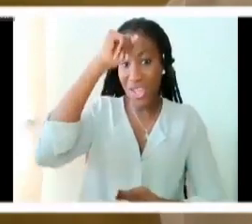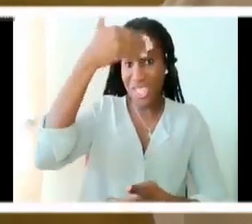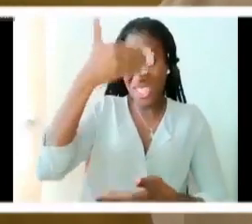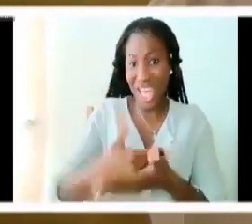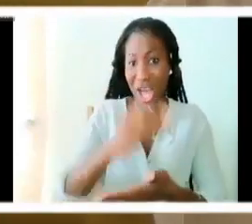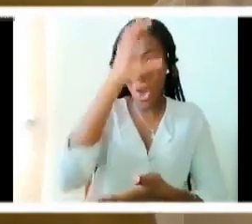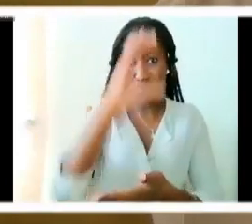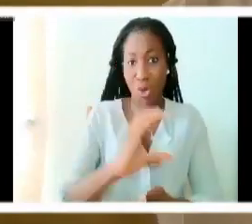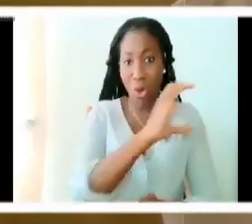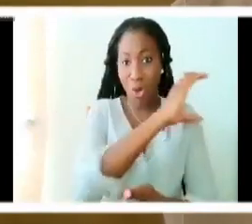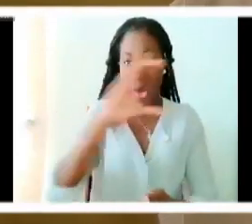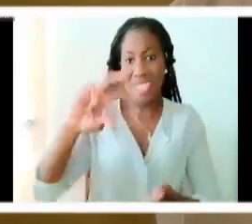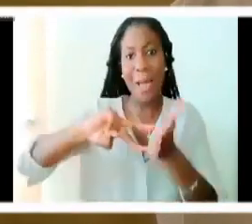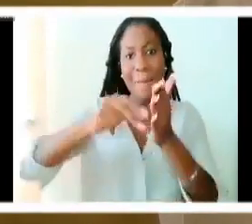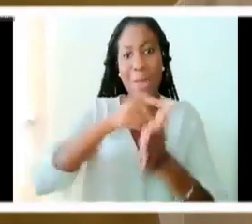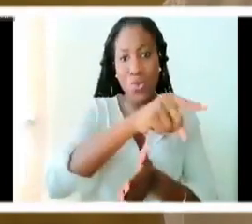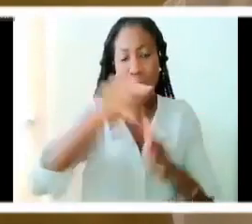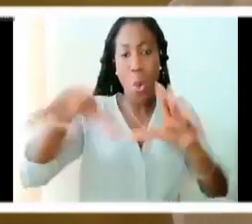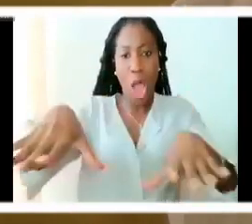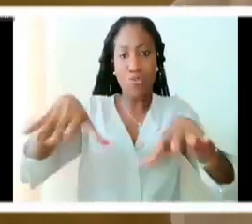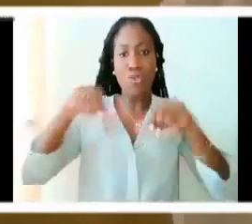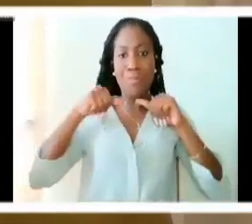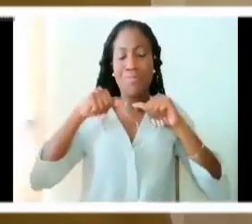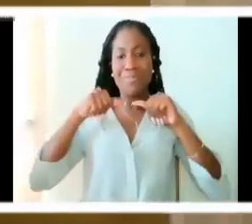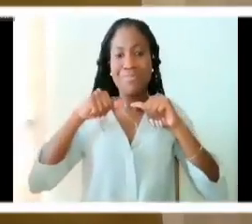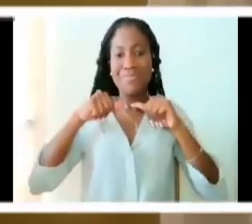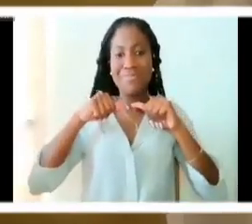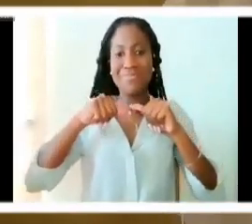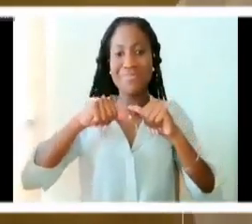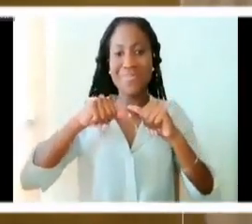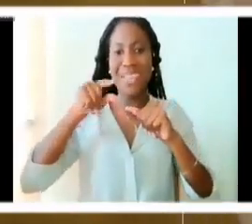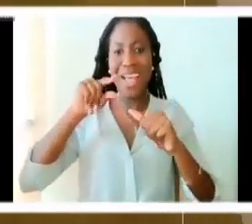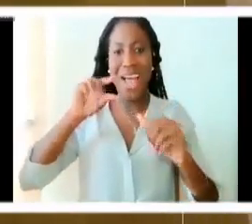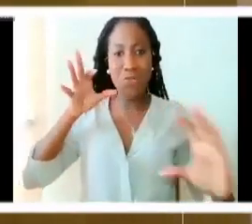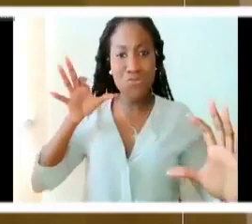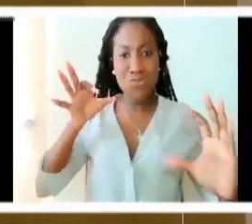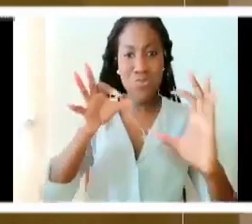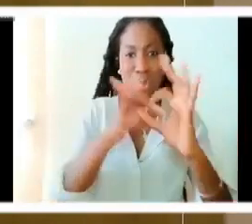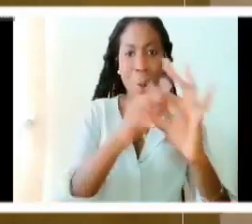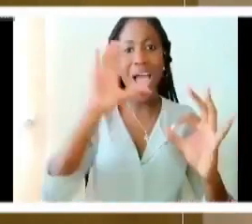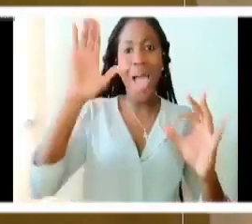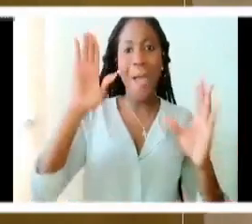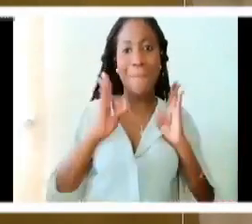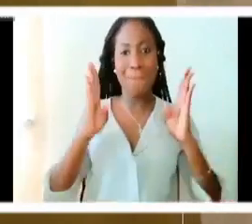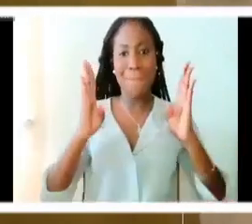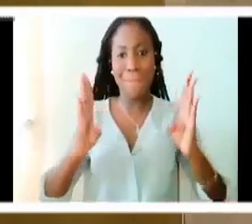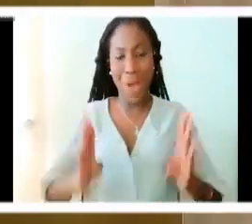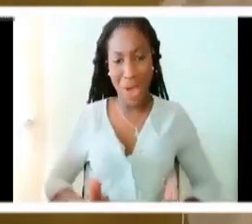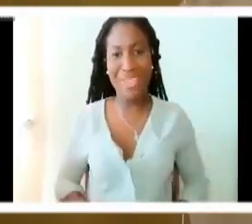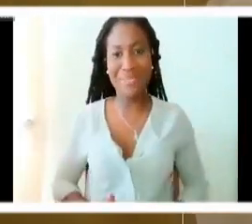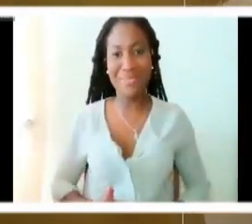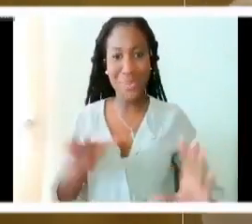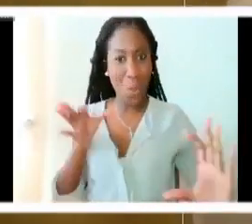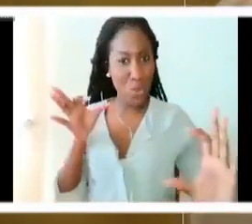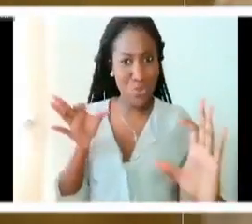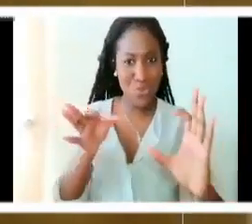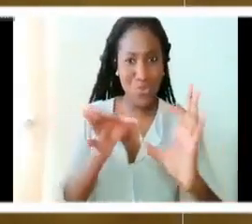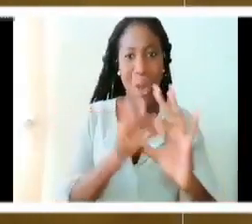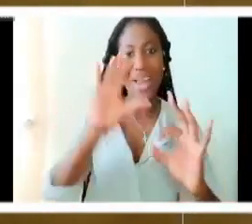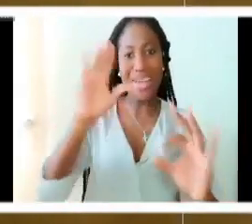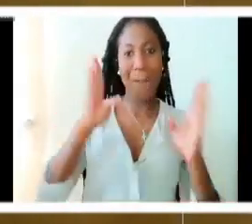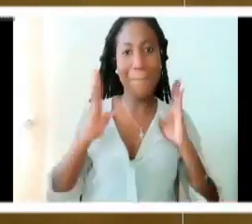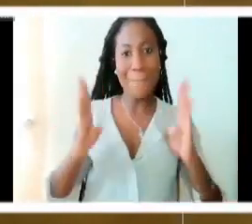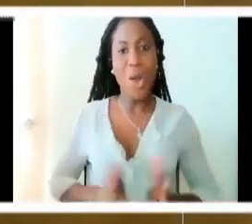baptism we have become members of His body and because we've been joined into His body through